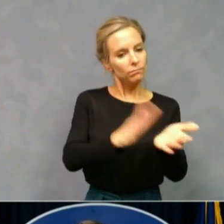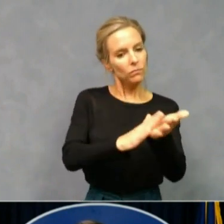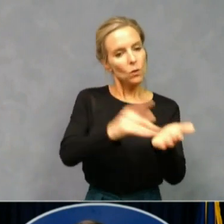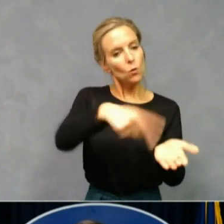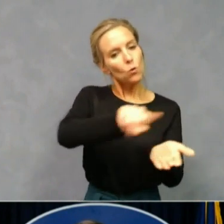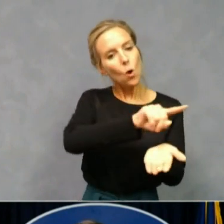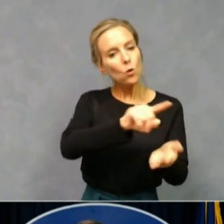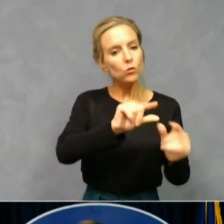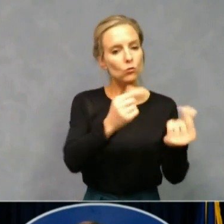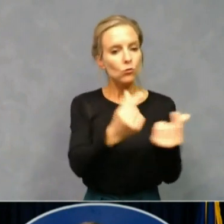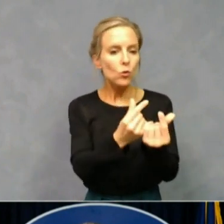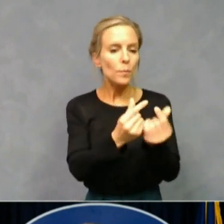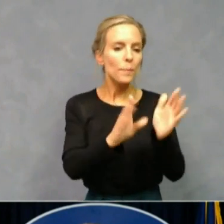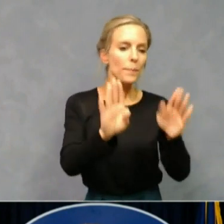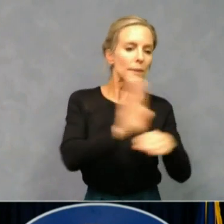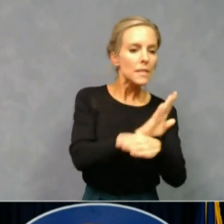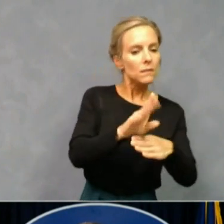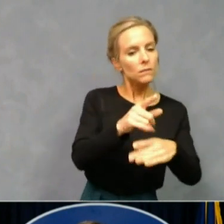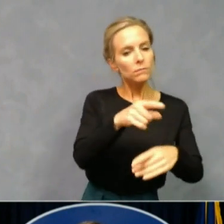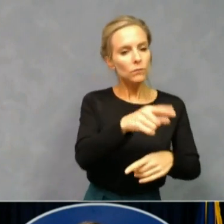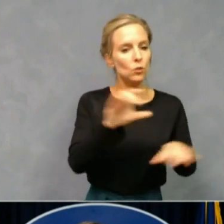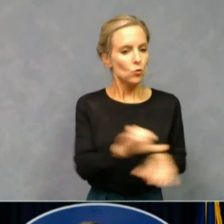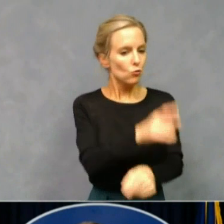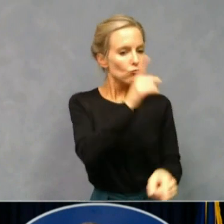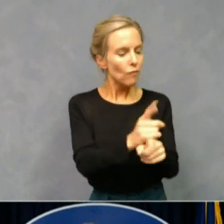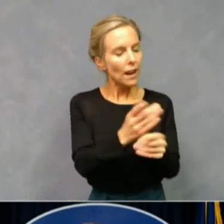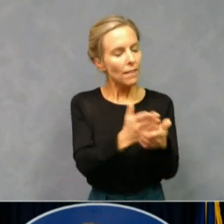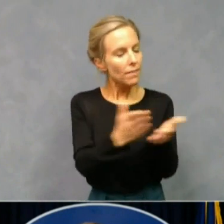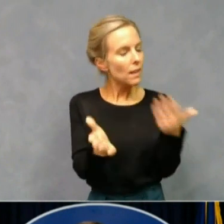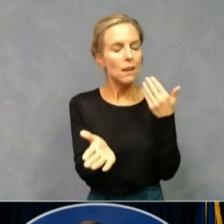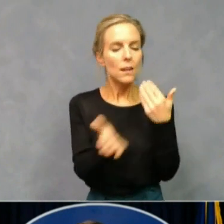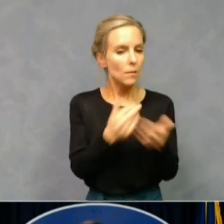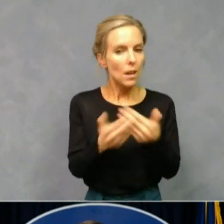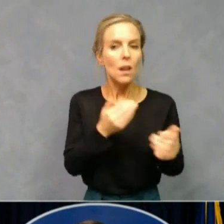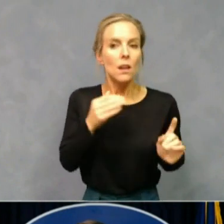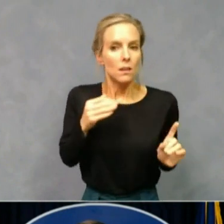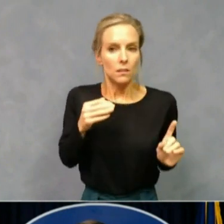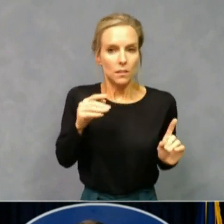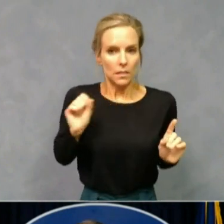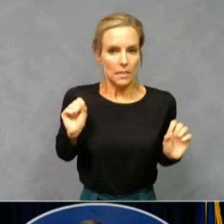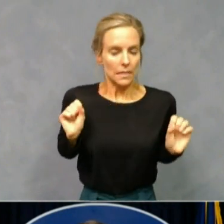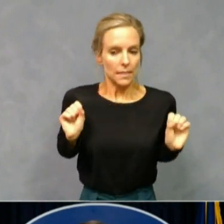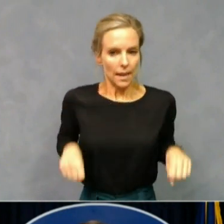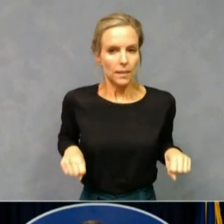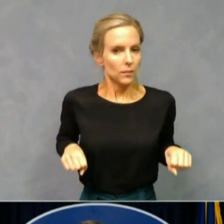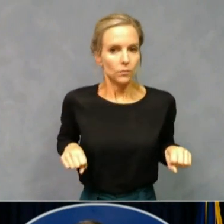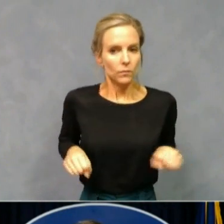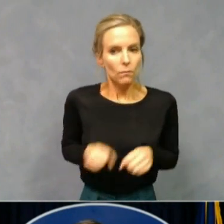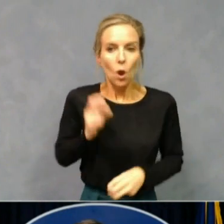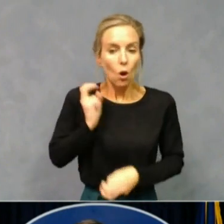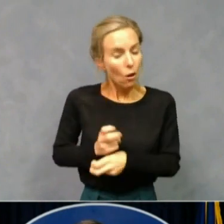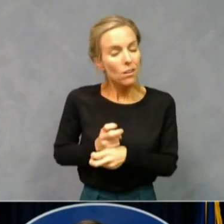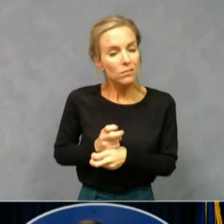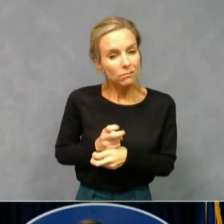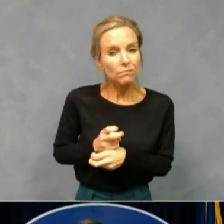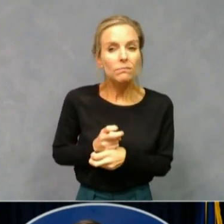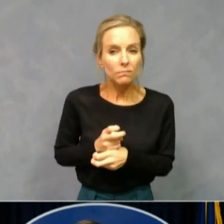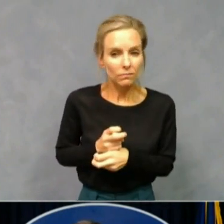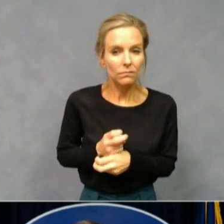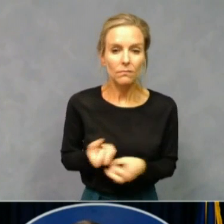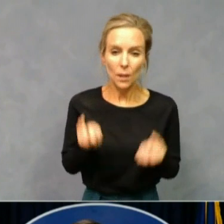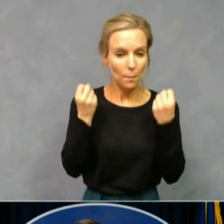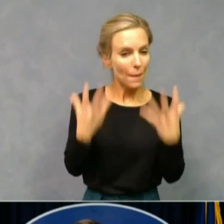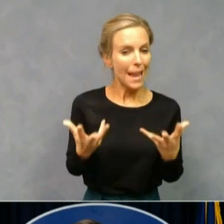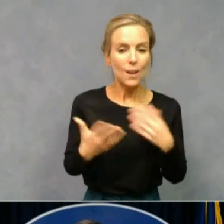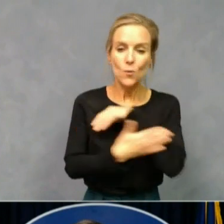courage to do the right thing, even when it can be hard. A lot of counties, but it